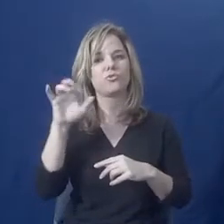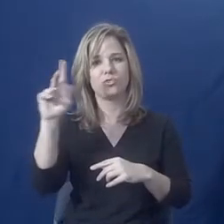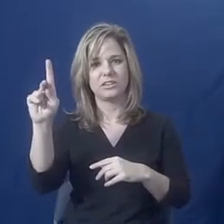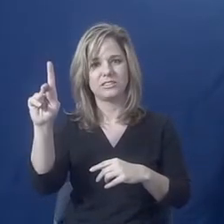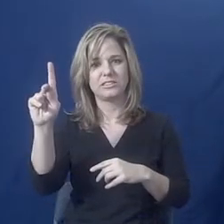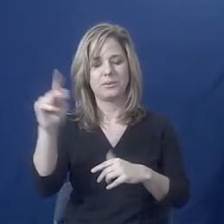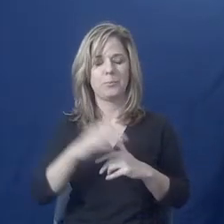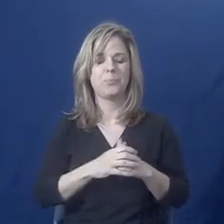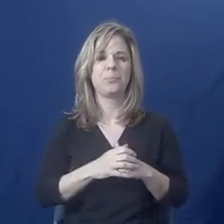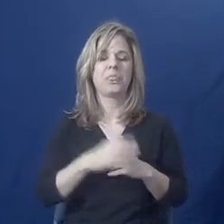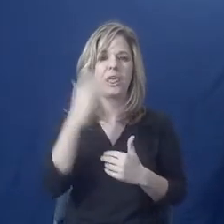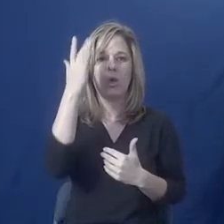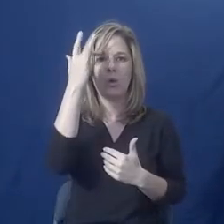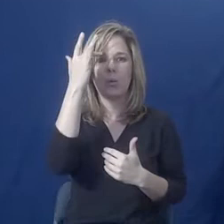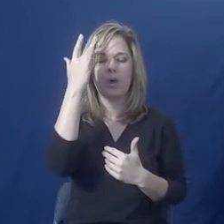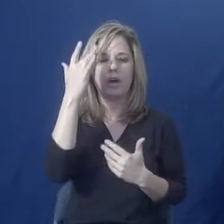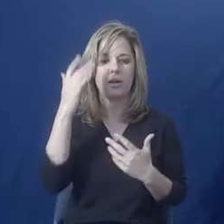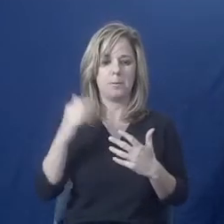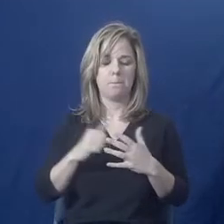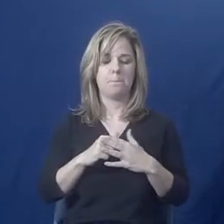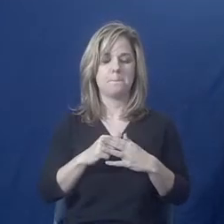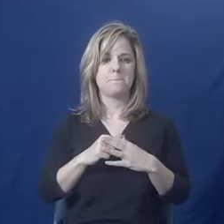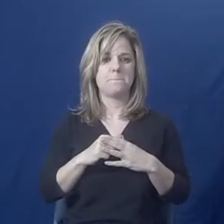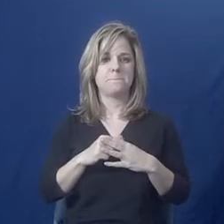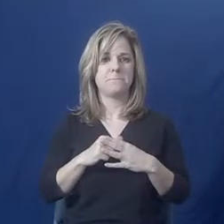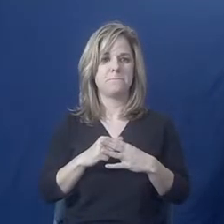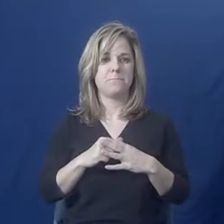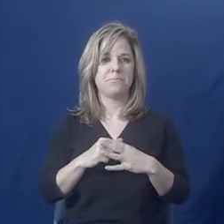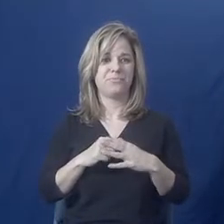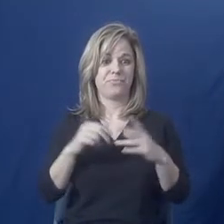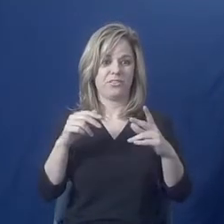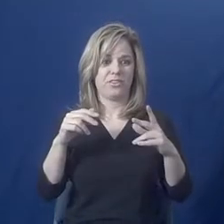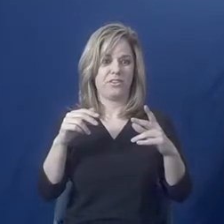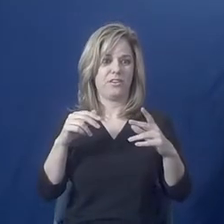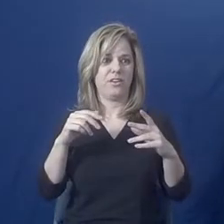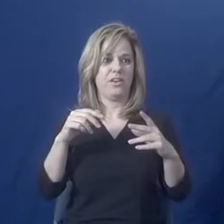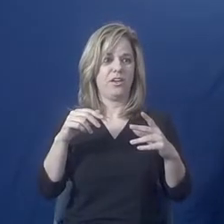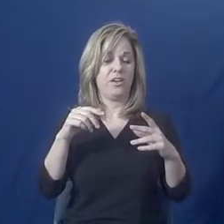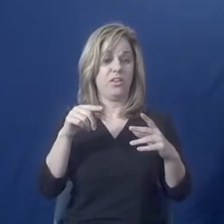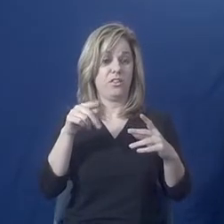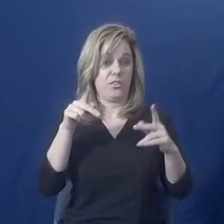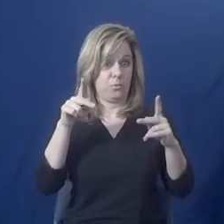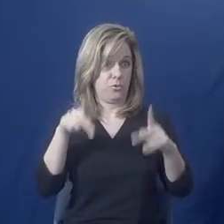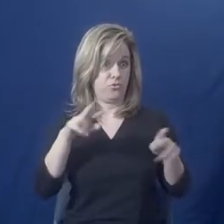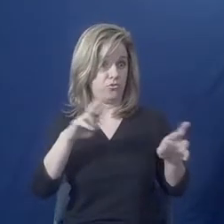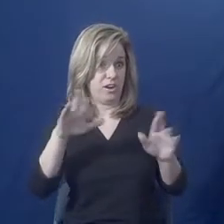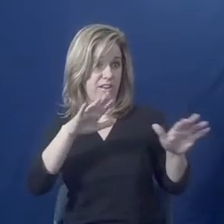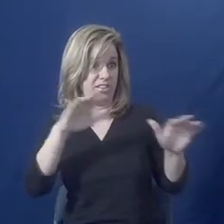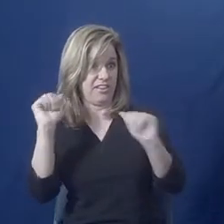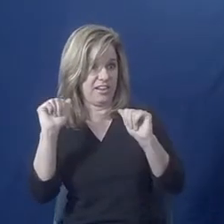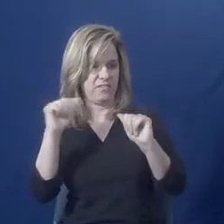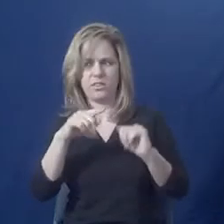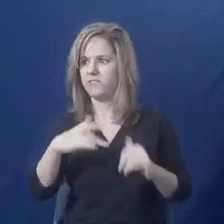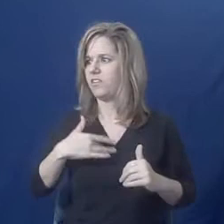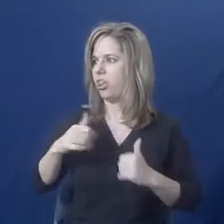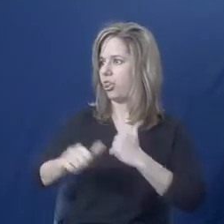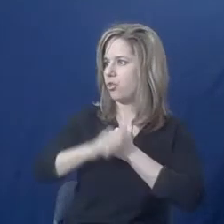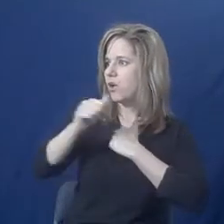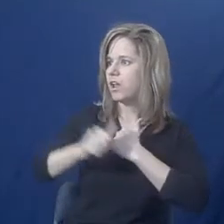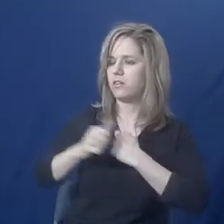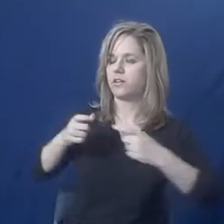person leaving is such a big threat to an abuser's sense of power and control.